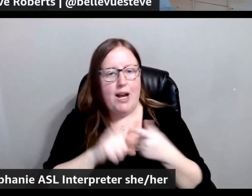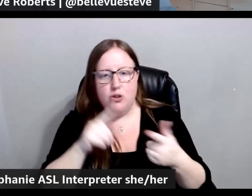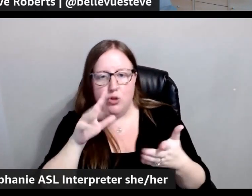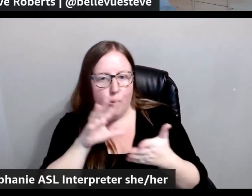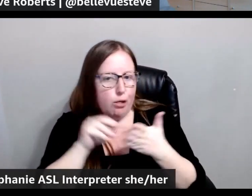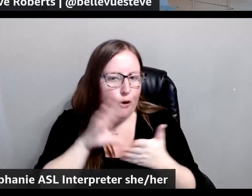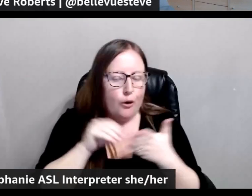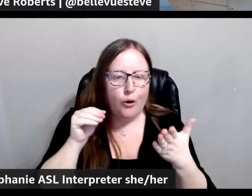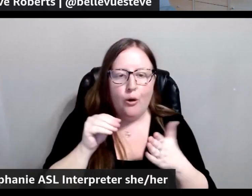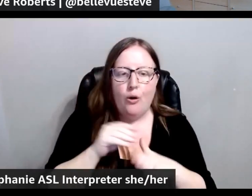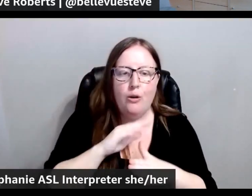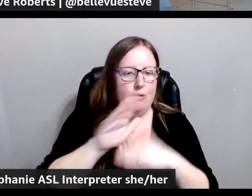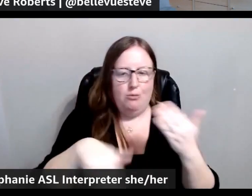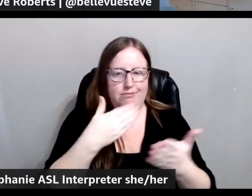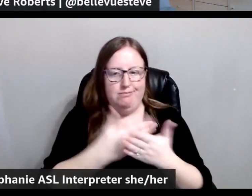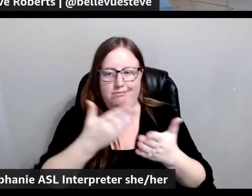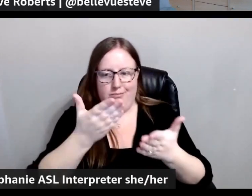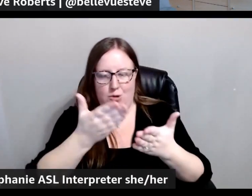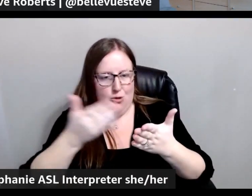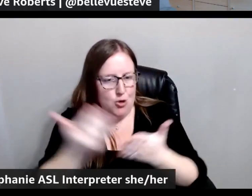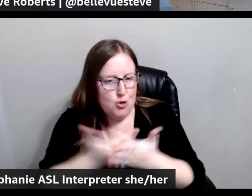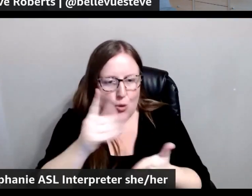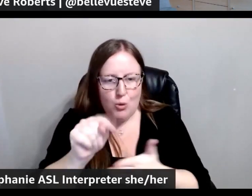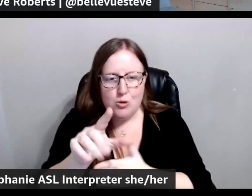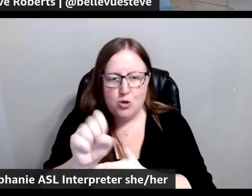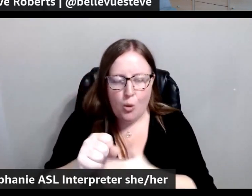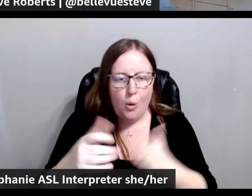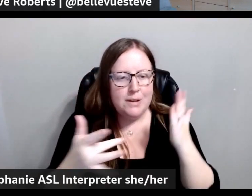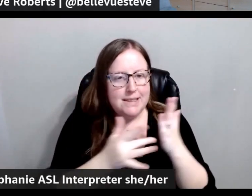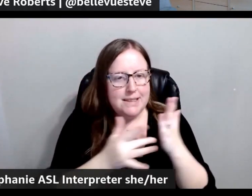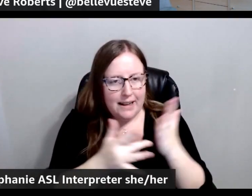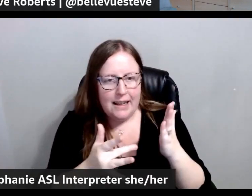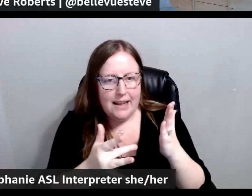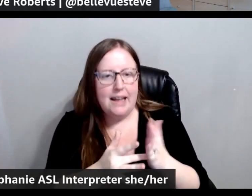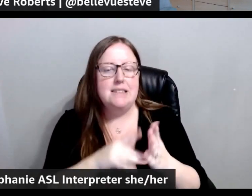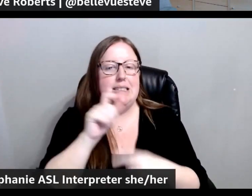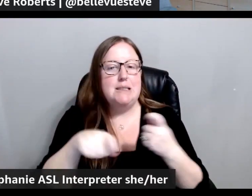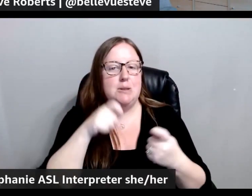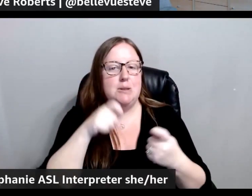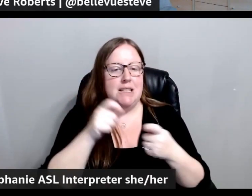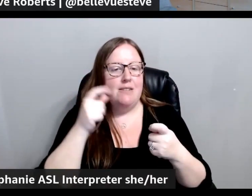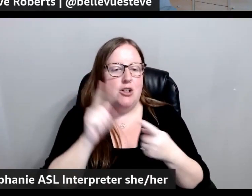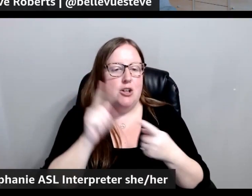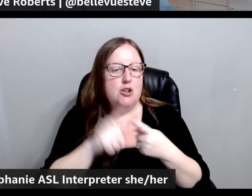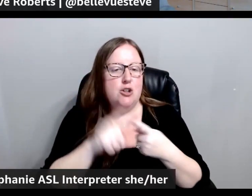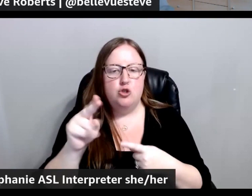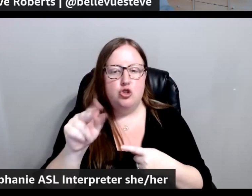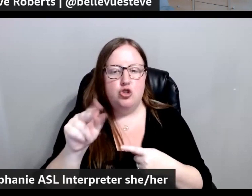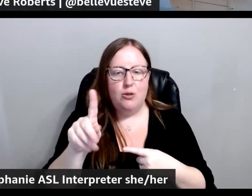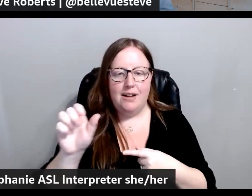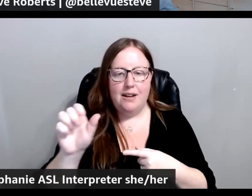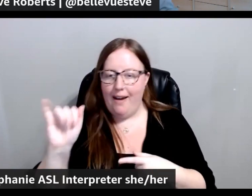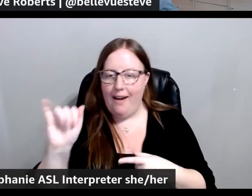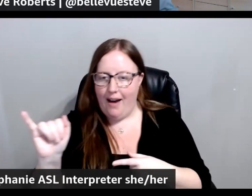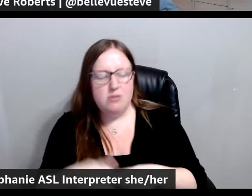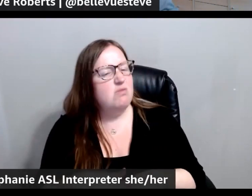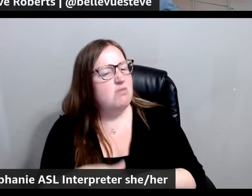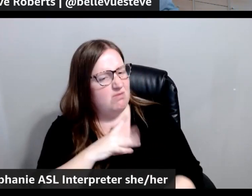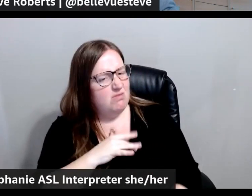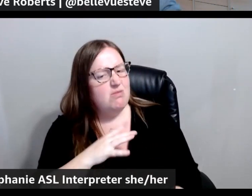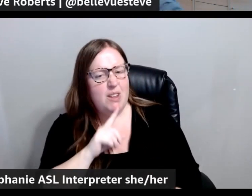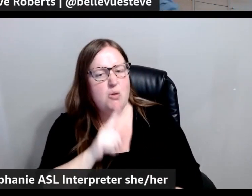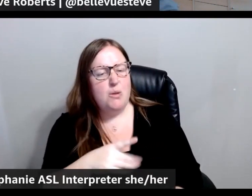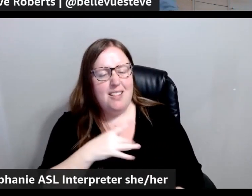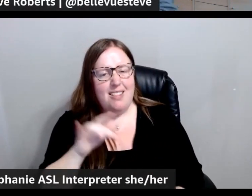a whole host of new tools and techniques specific to generative AI. Yeah, I really like that, that, you know, you